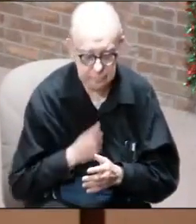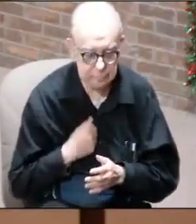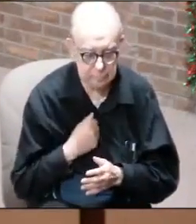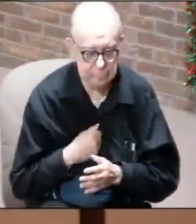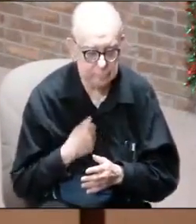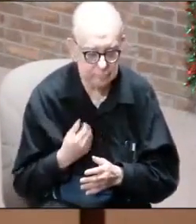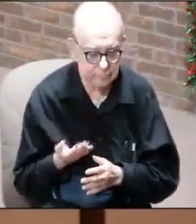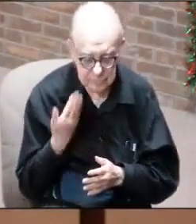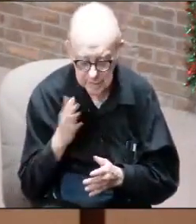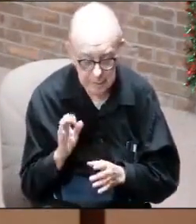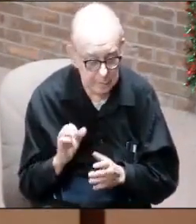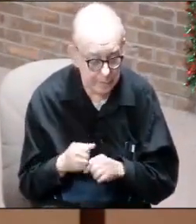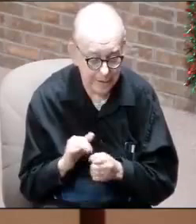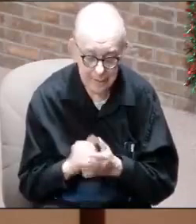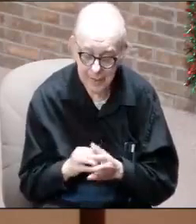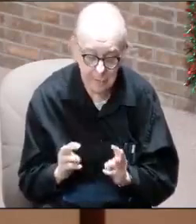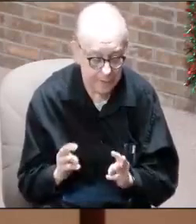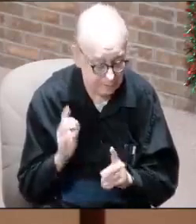I don't know how to make one.